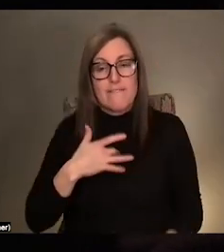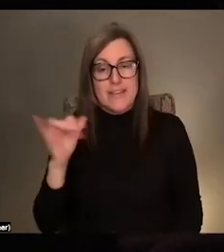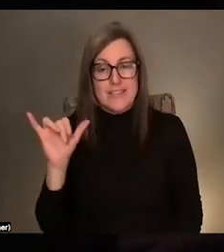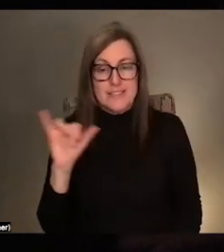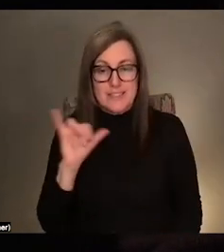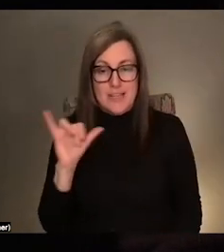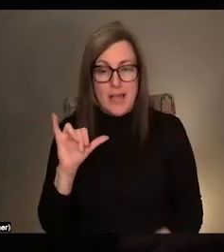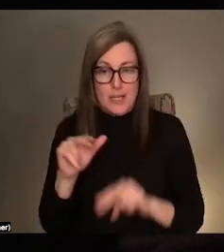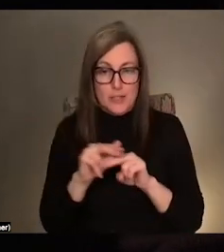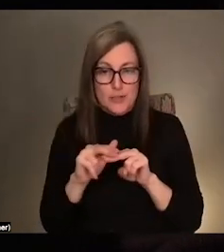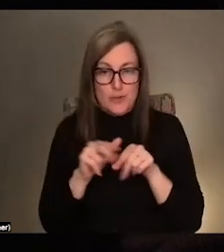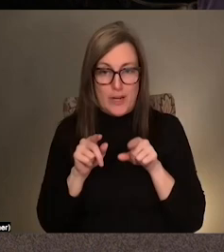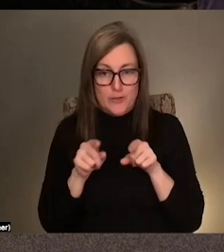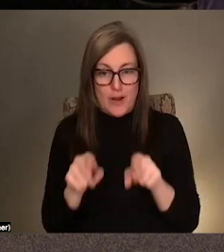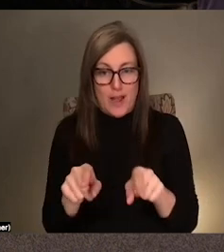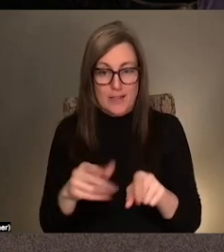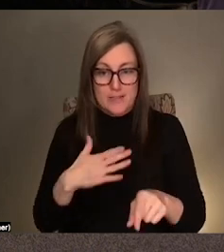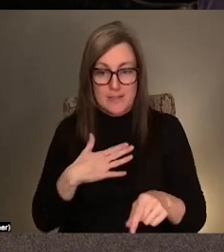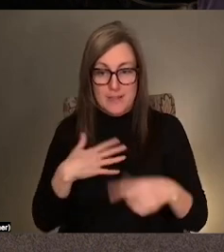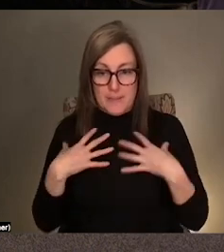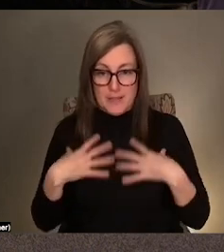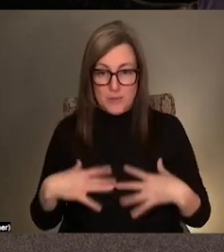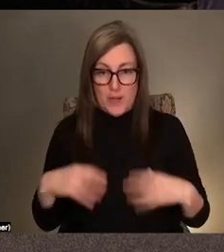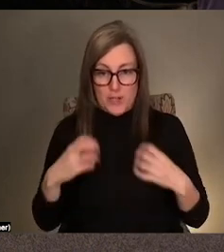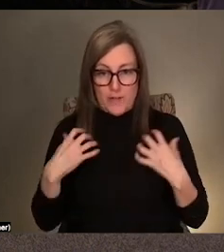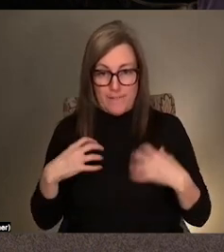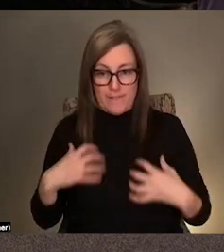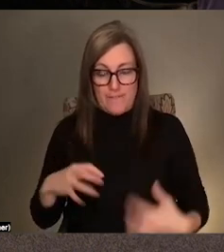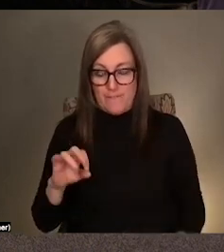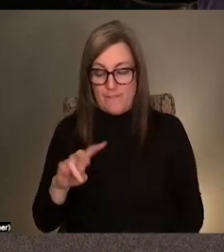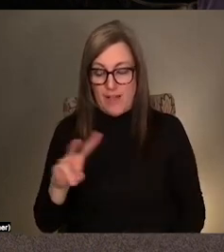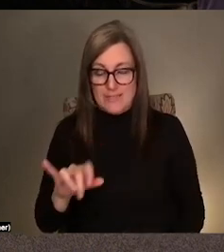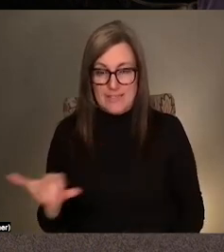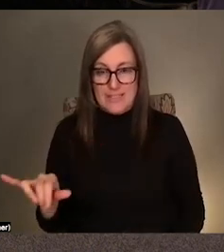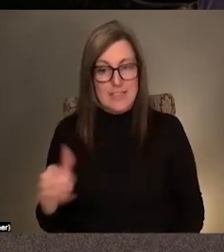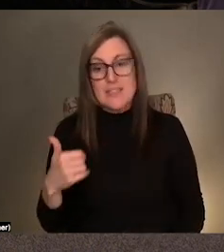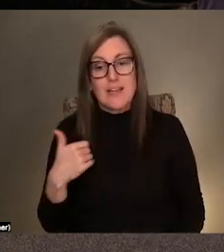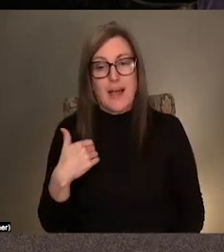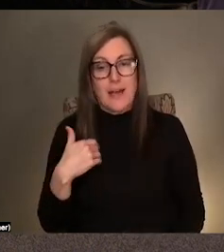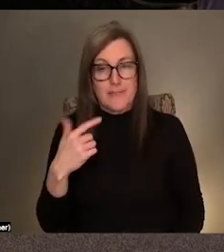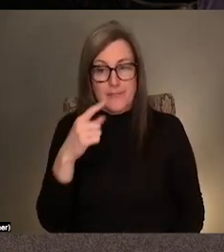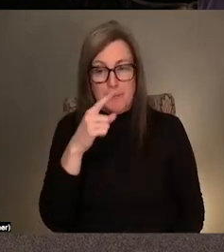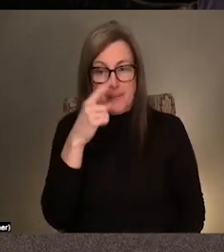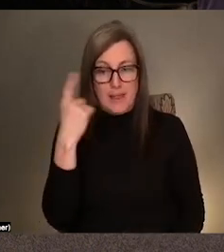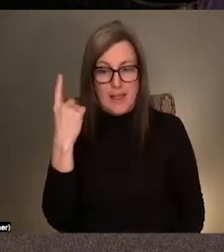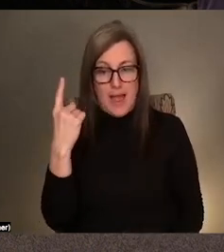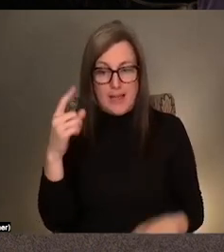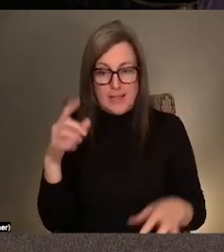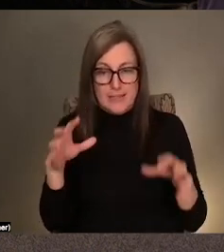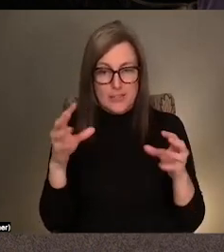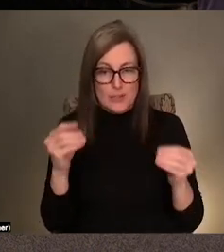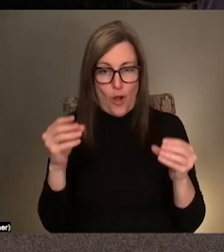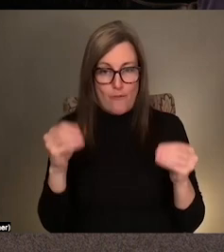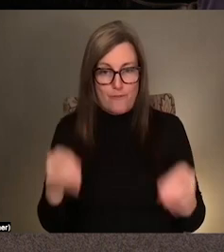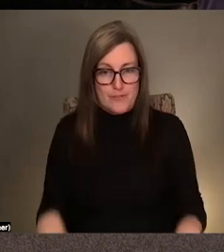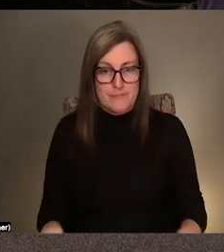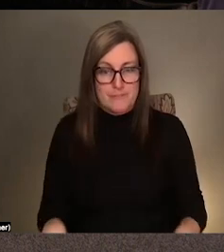sweater is very fuzzy. And I'm wearing like black kind of crispy, but soft pants.